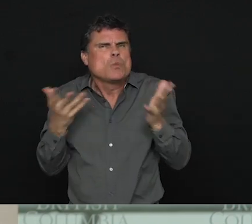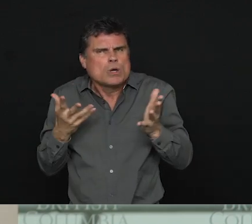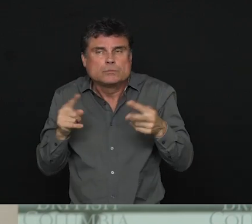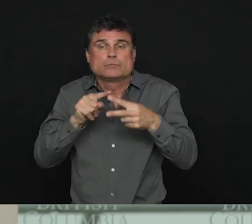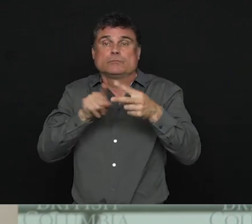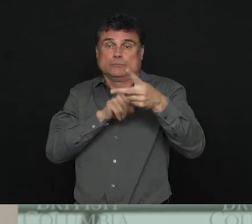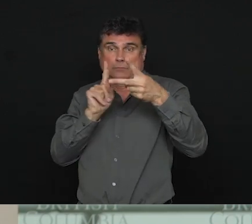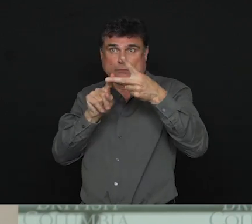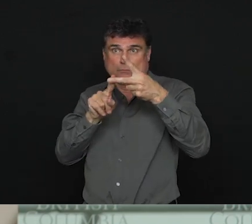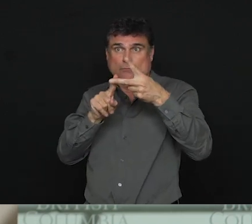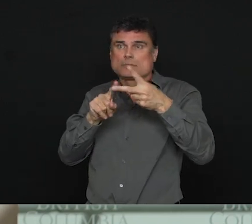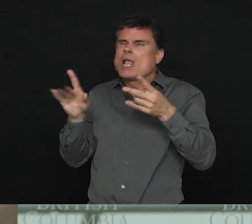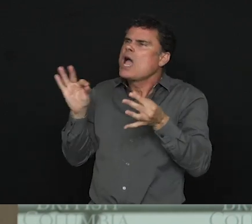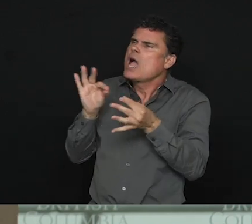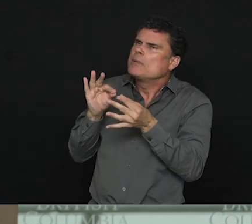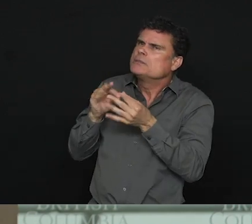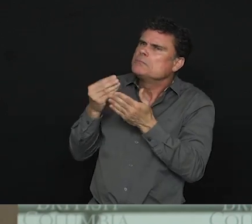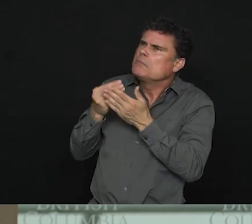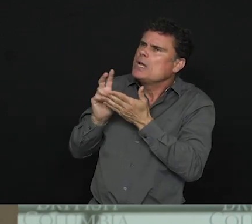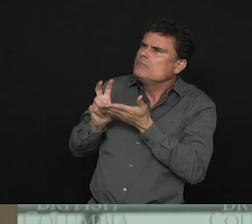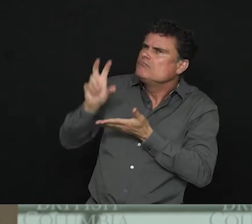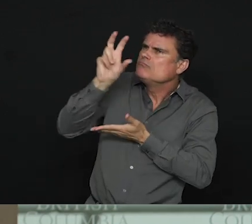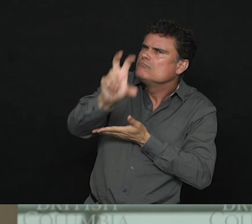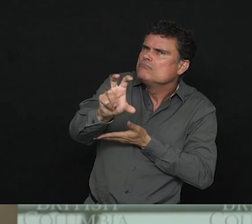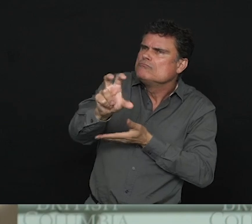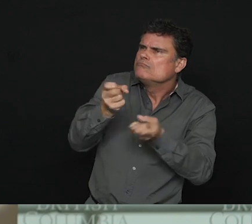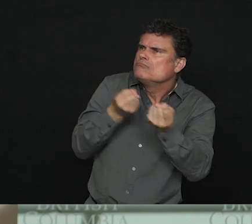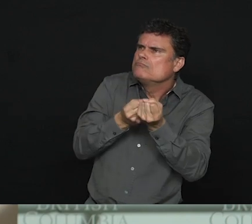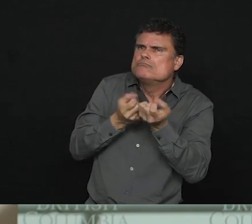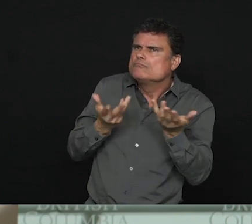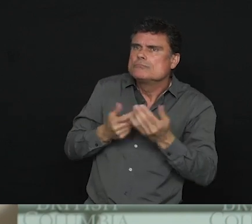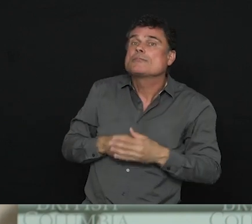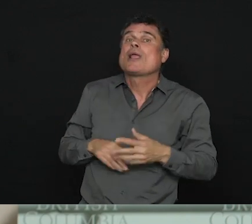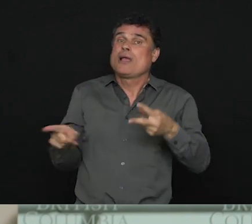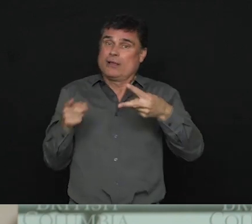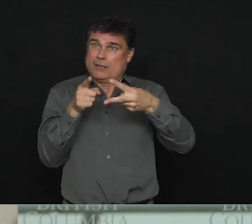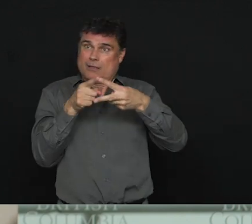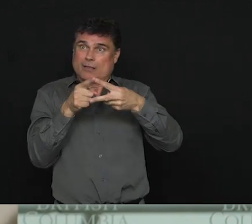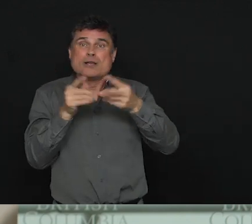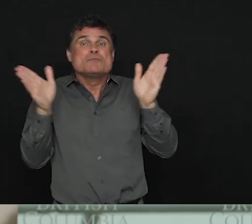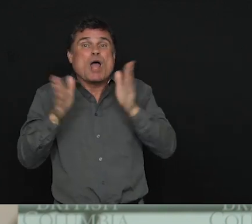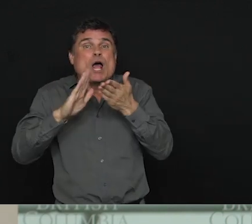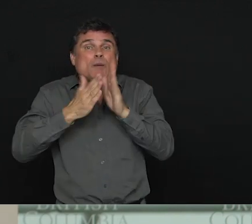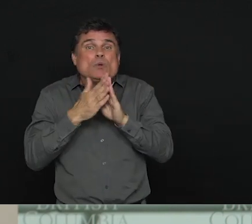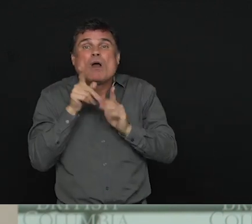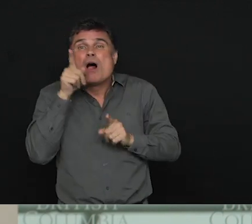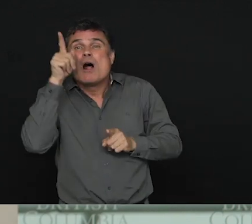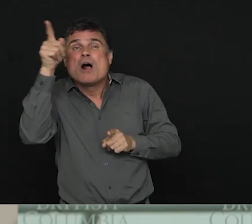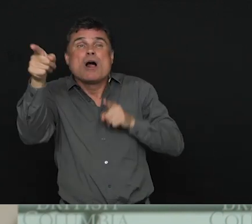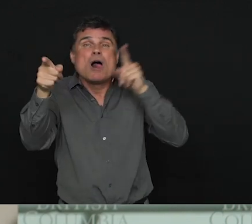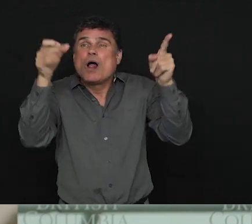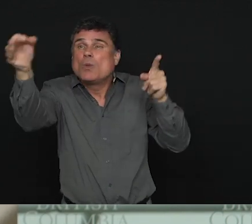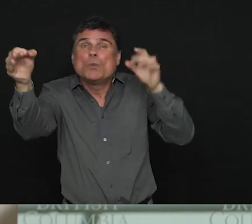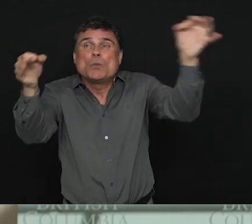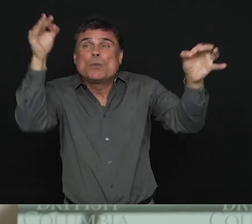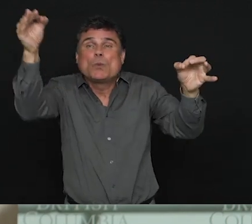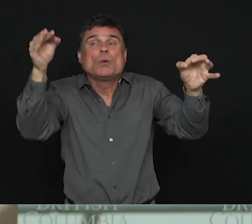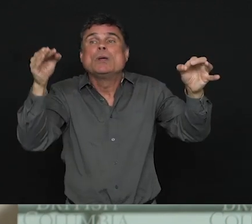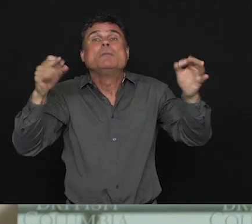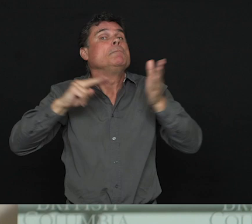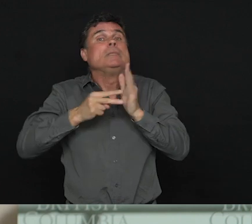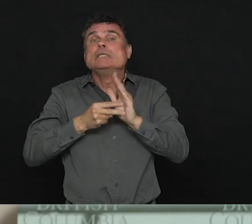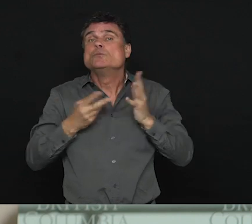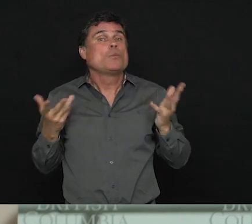So small and remote communities are those that have, that's very, that's more difficult to access. And these are